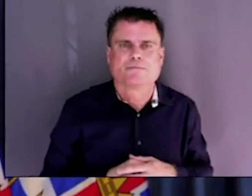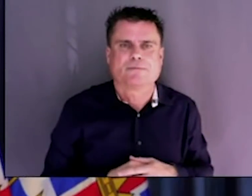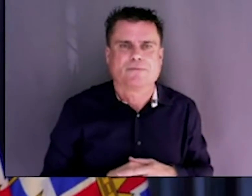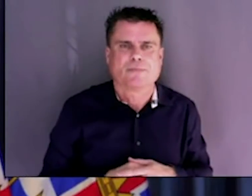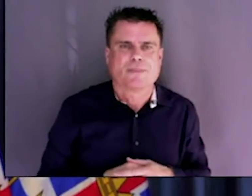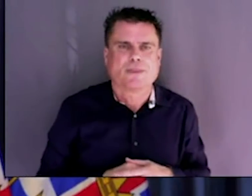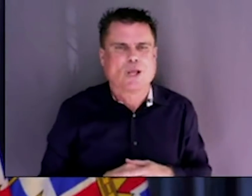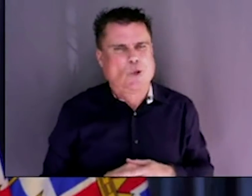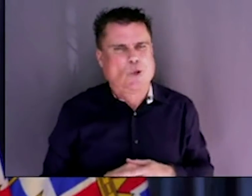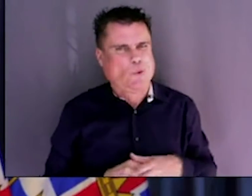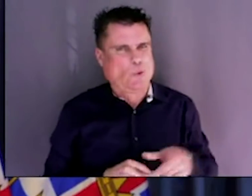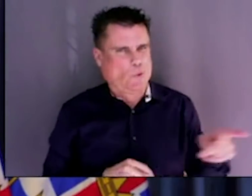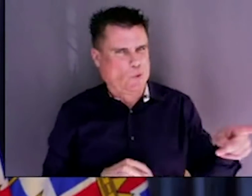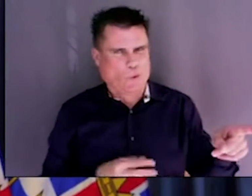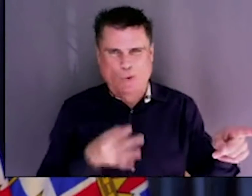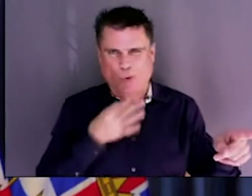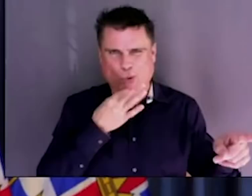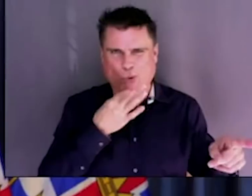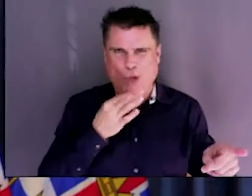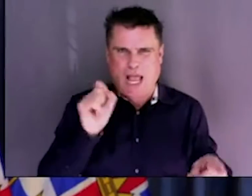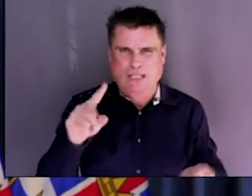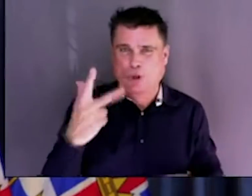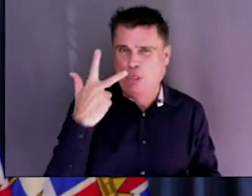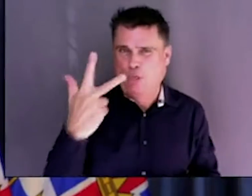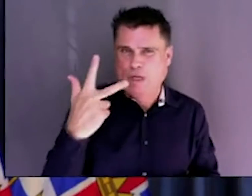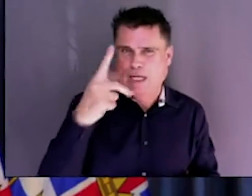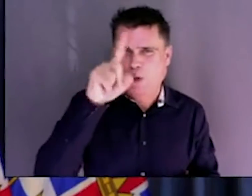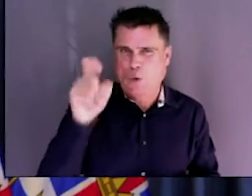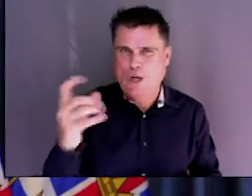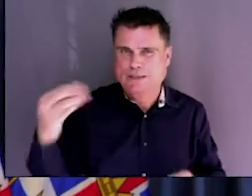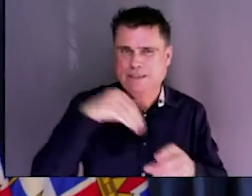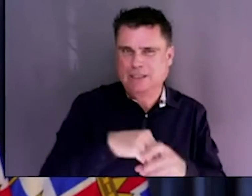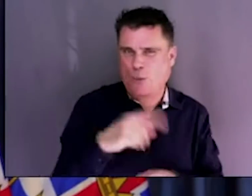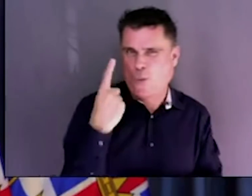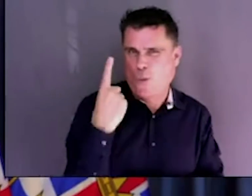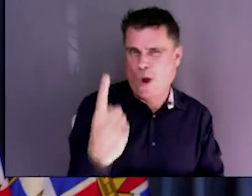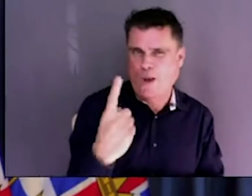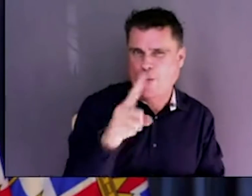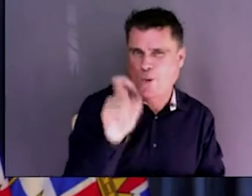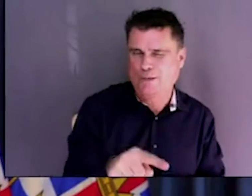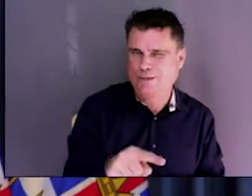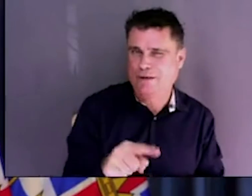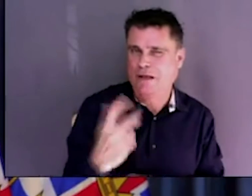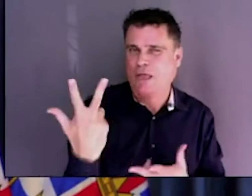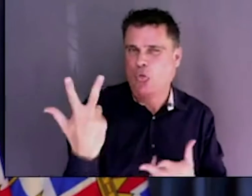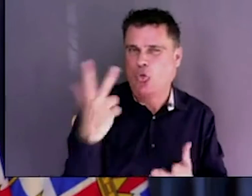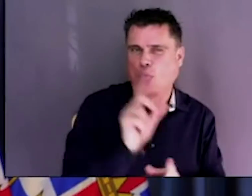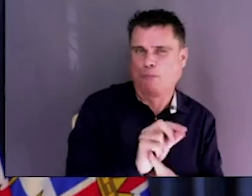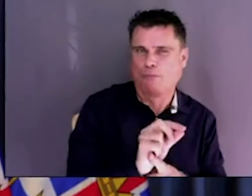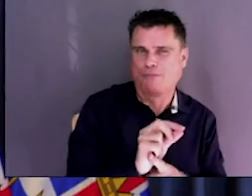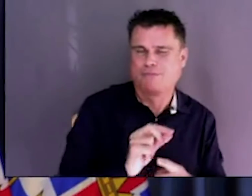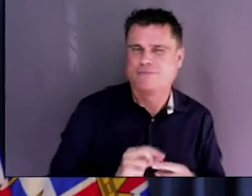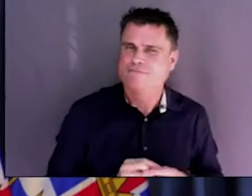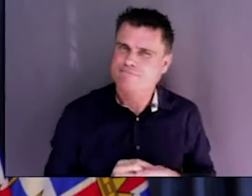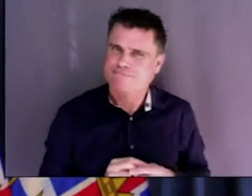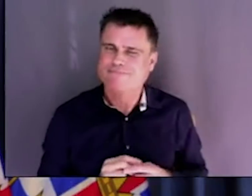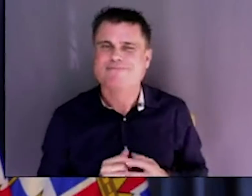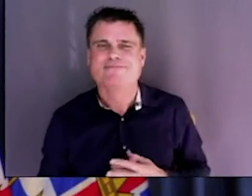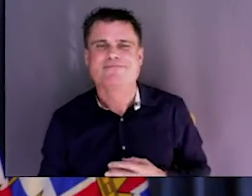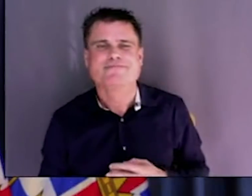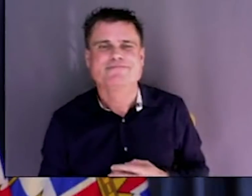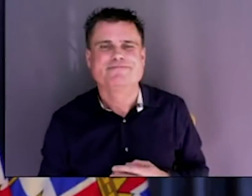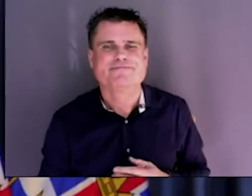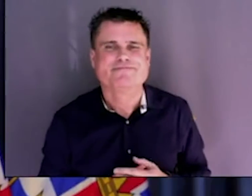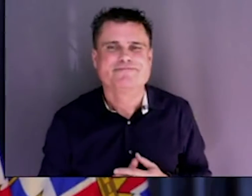Look, I agree with you that the events around the legislative assembly have been very troubling for me personally and for all British